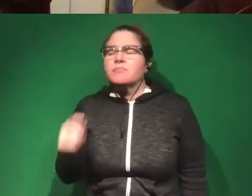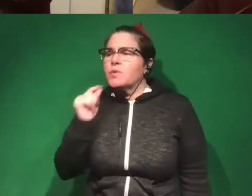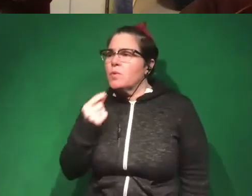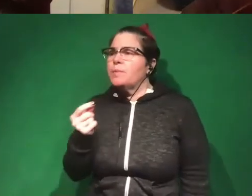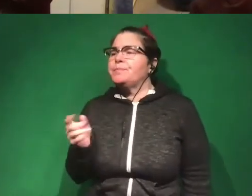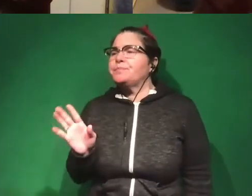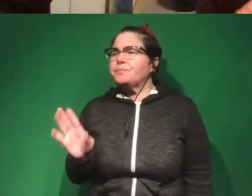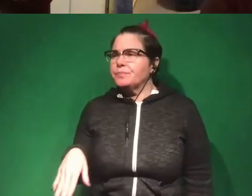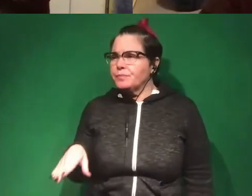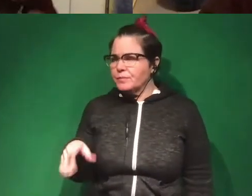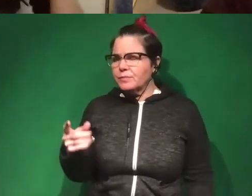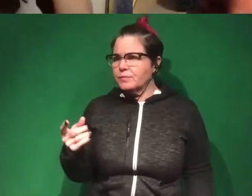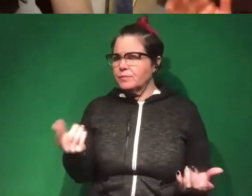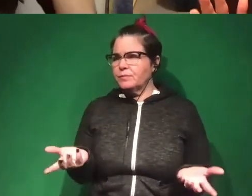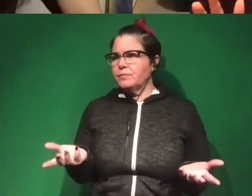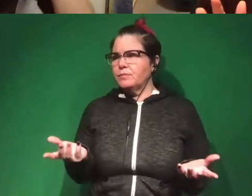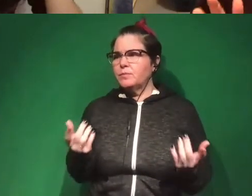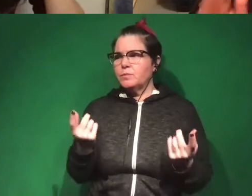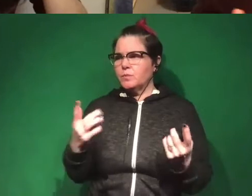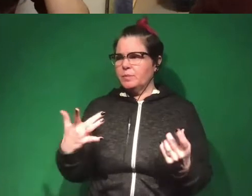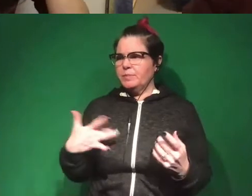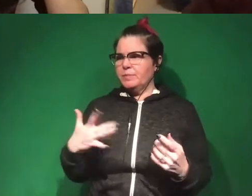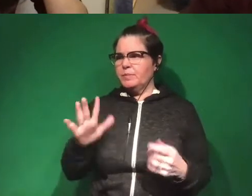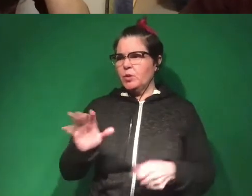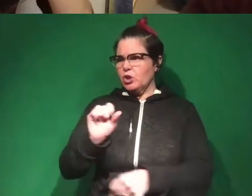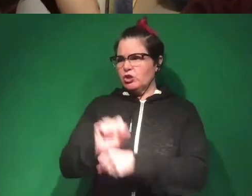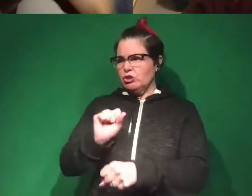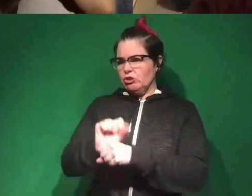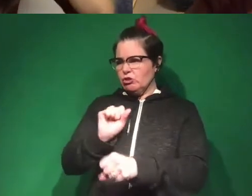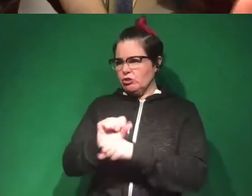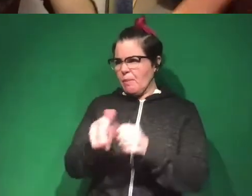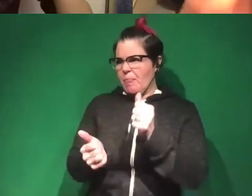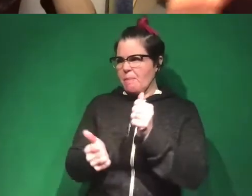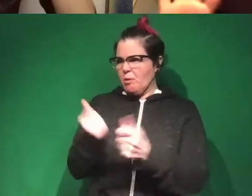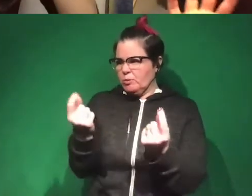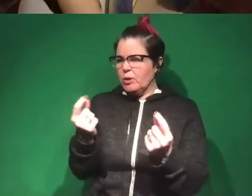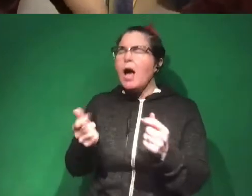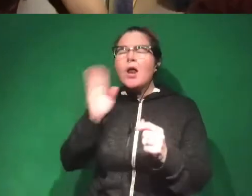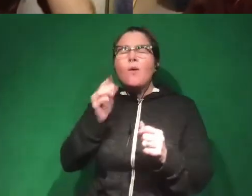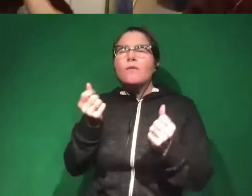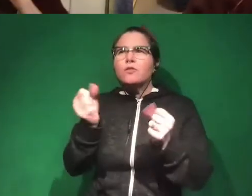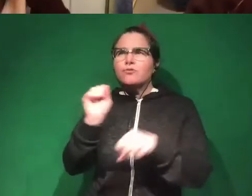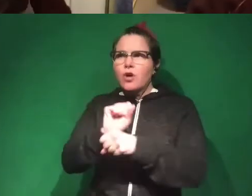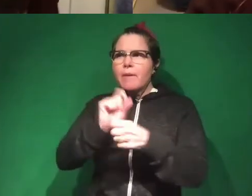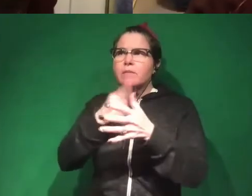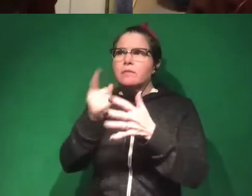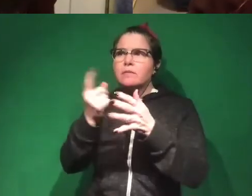So what's the thing that you do the most with your job? I know your job is like many different... Yeah, I have many weird jobs. Yes. Yeah.